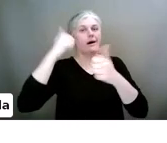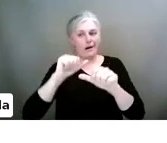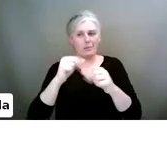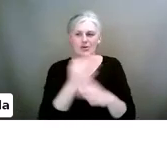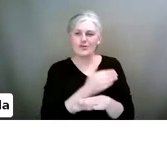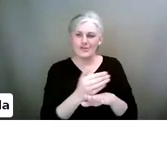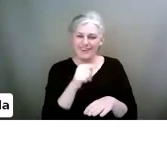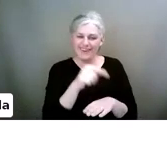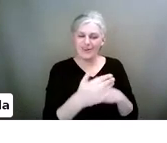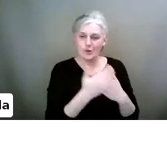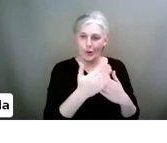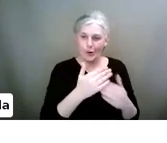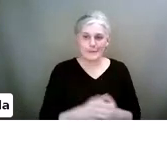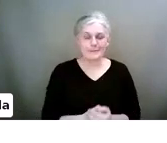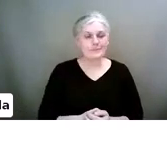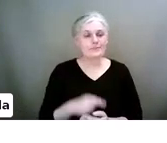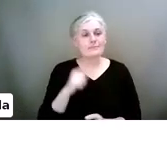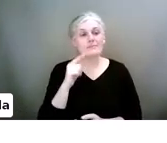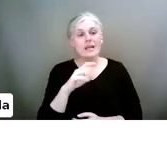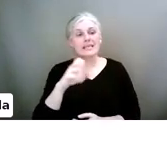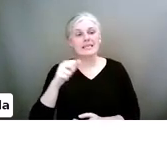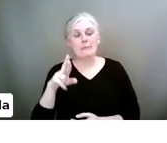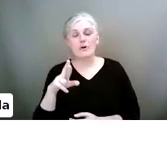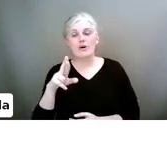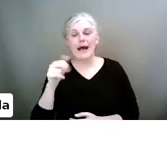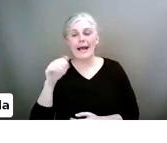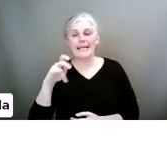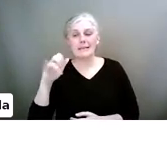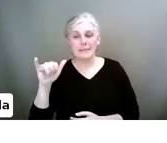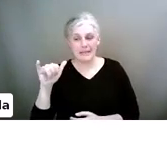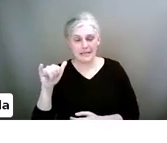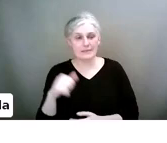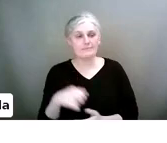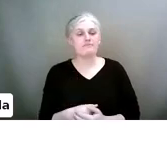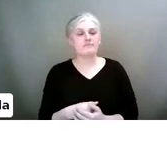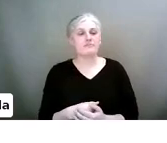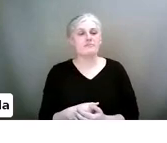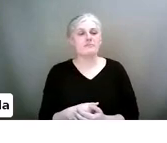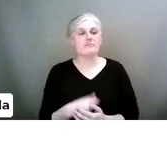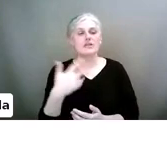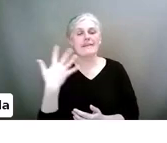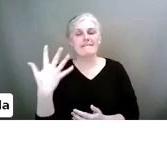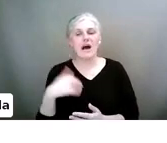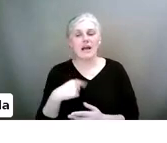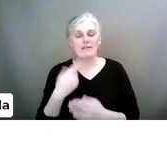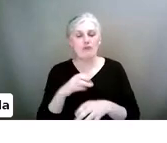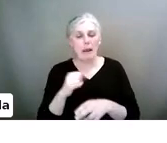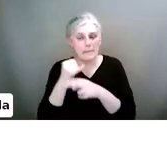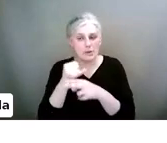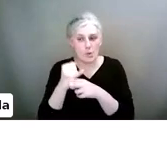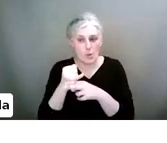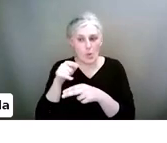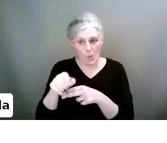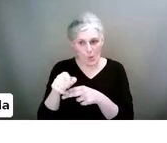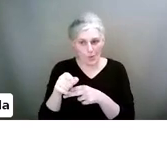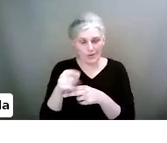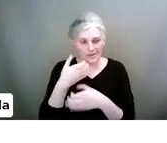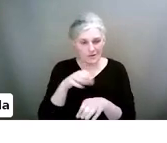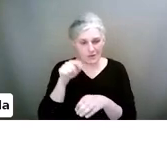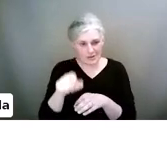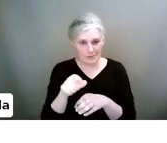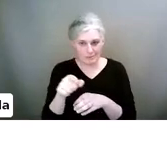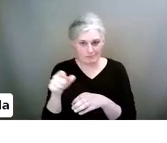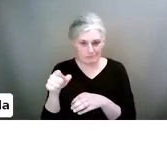So this is the Cyber Academy. We had 35 primary school kids in this morning and getting the Cyber